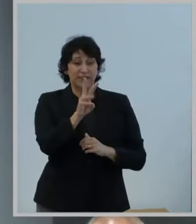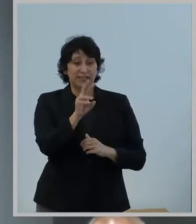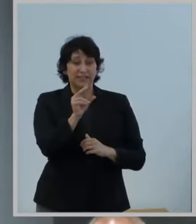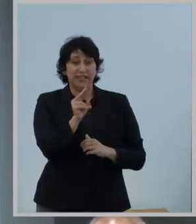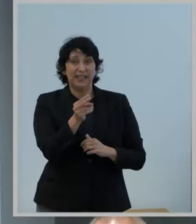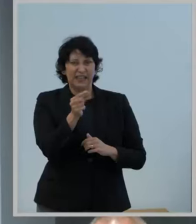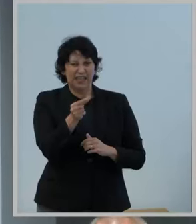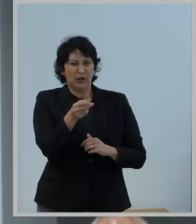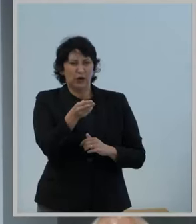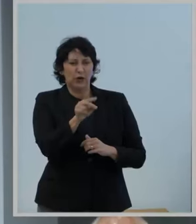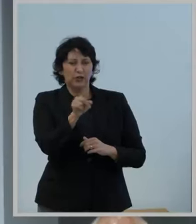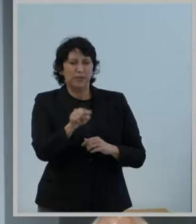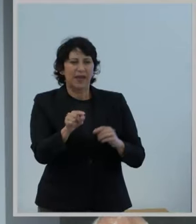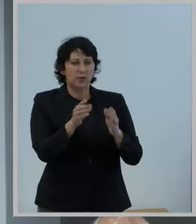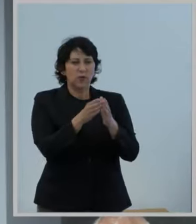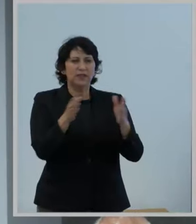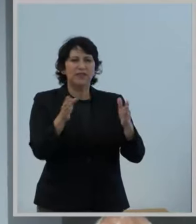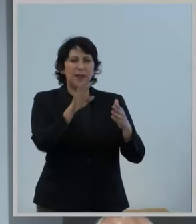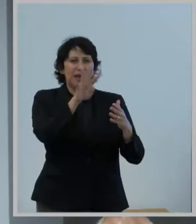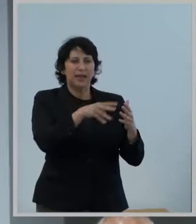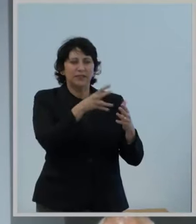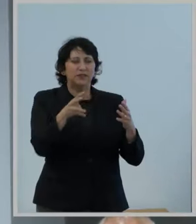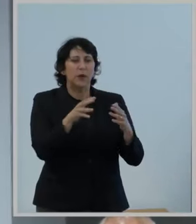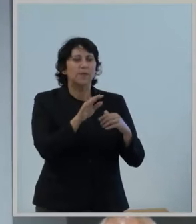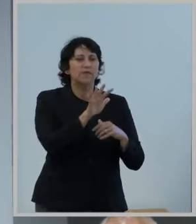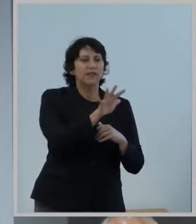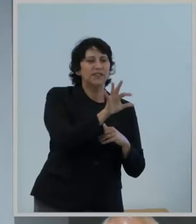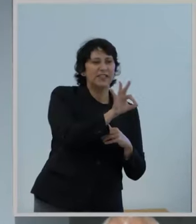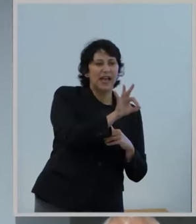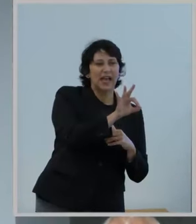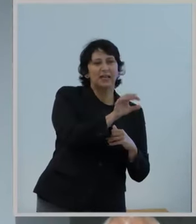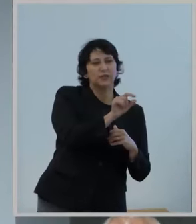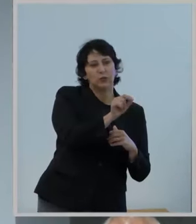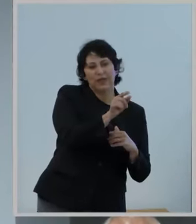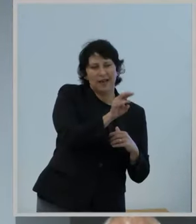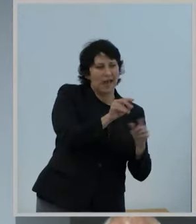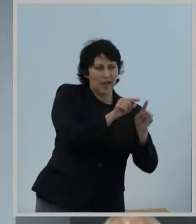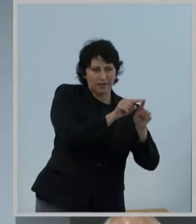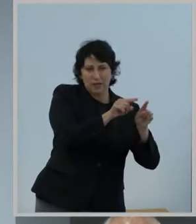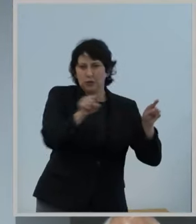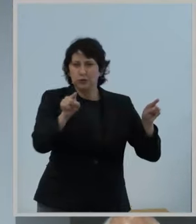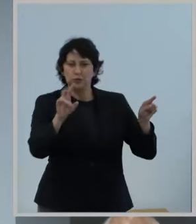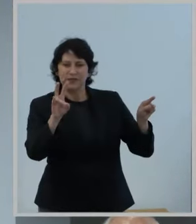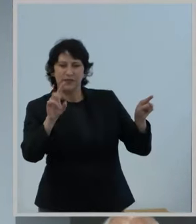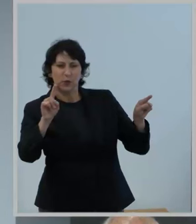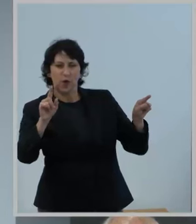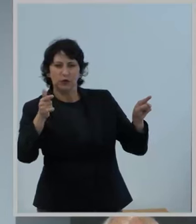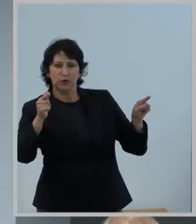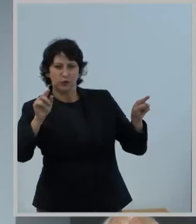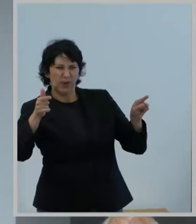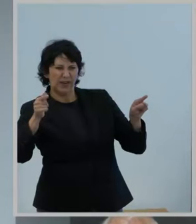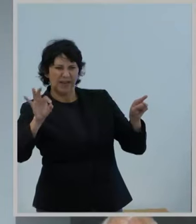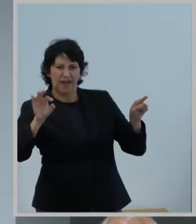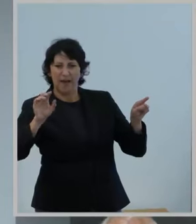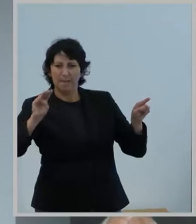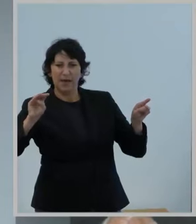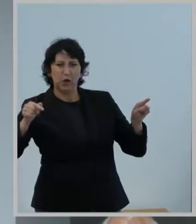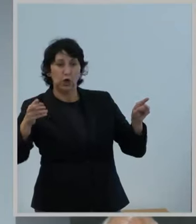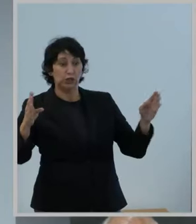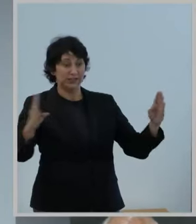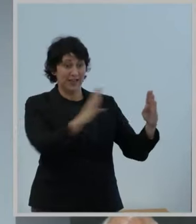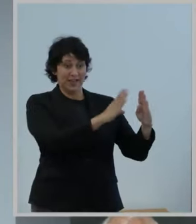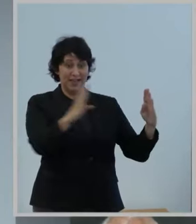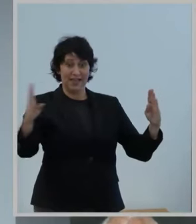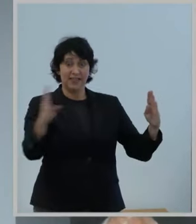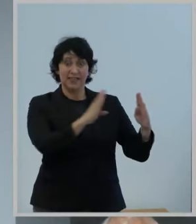which spans the frequency range from 5925 megahertz to 7125 megahertz, currently permit two